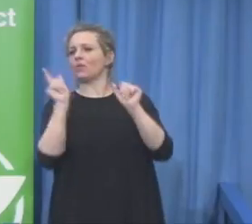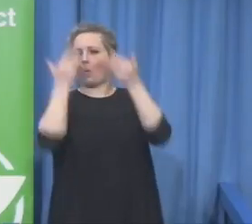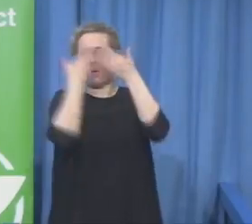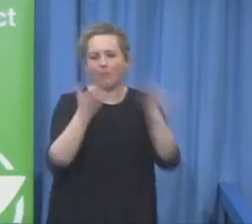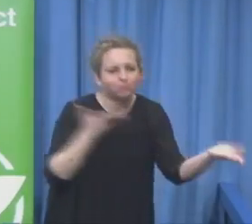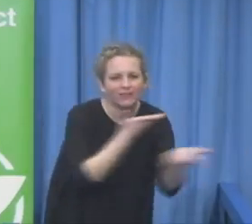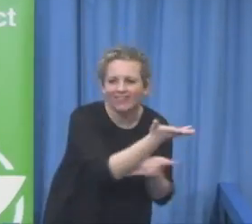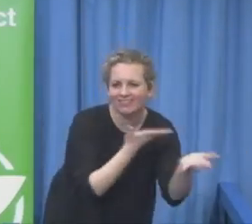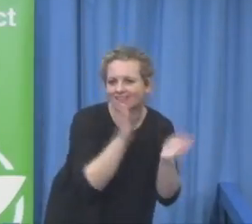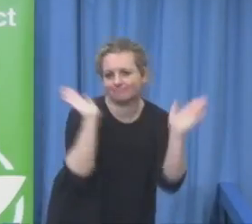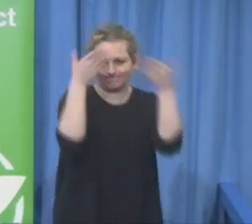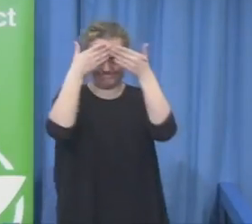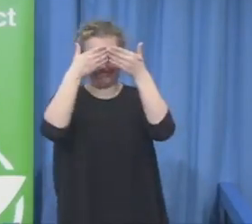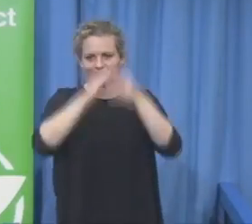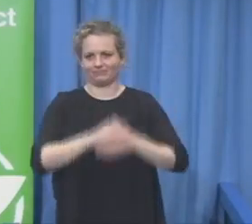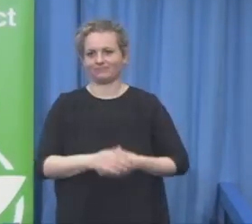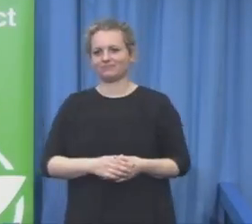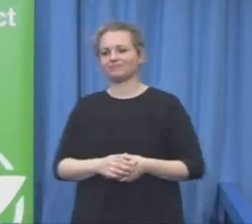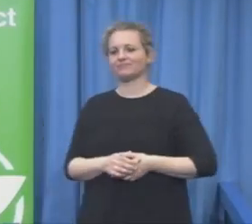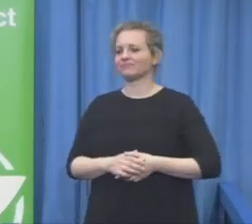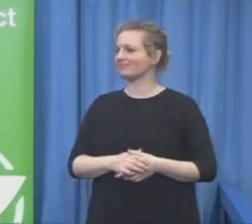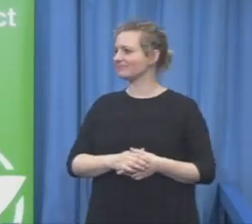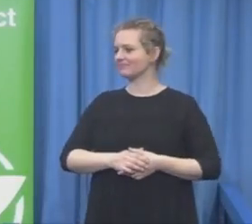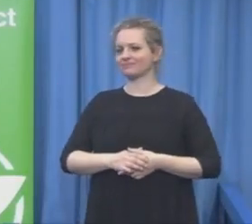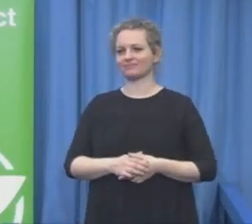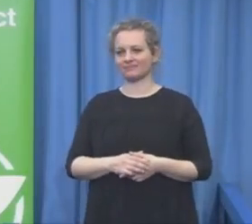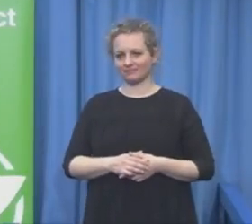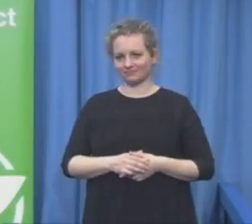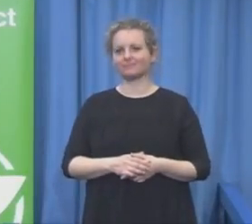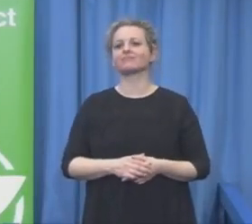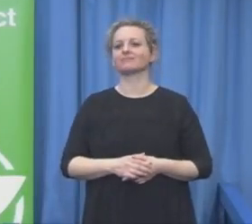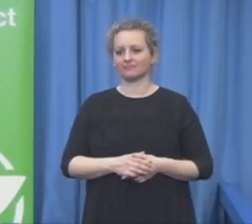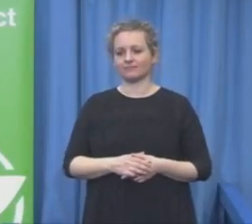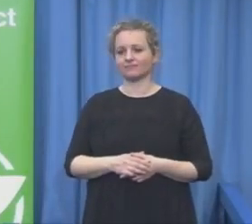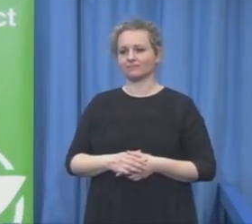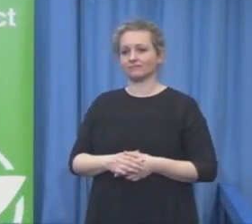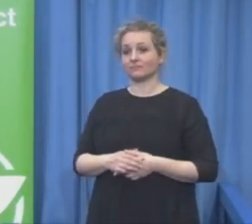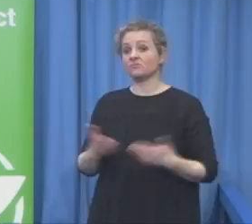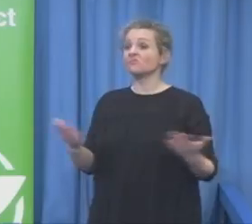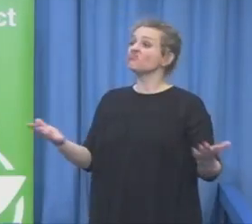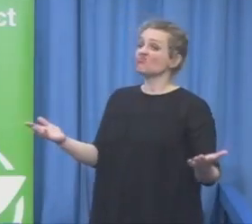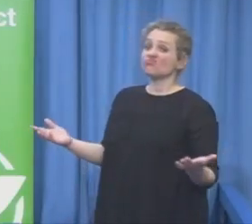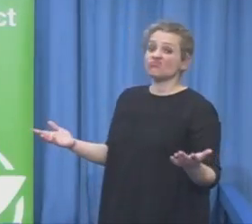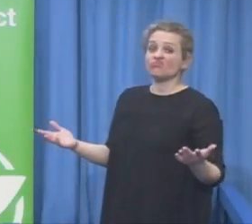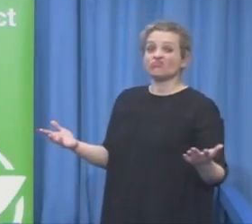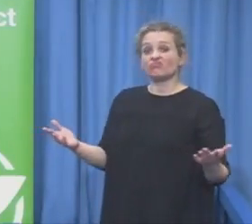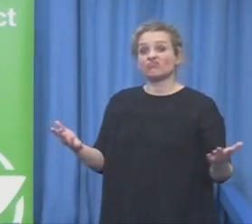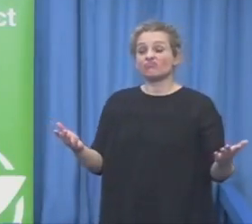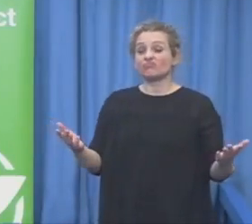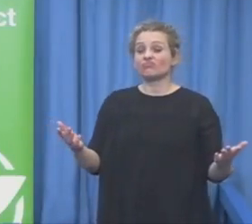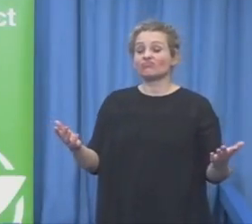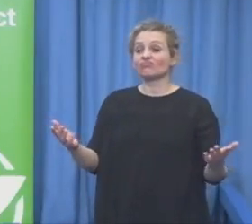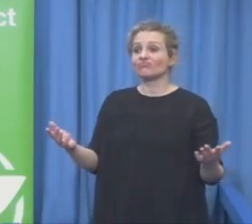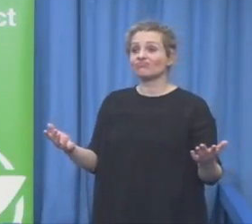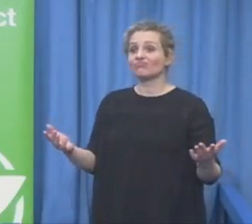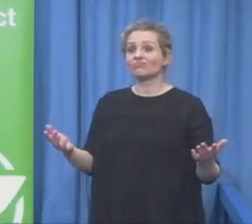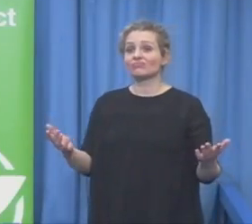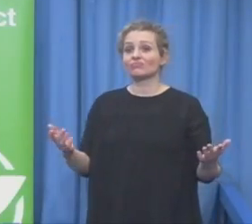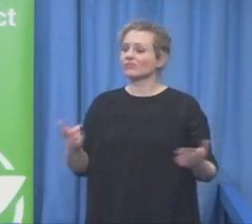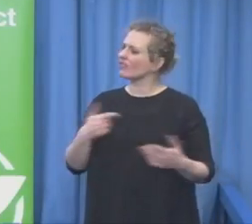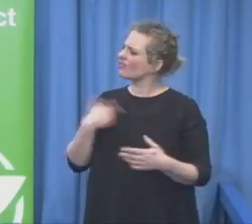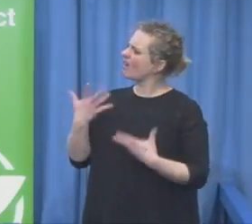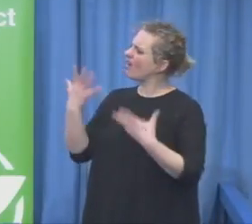in this room. We all understand. We all want to see the United Nations Convention